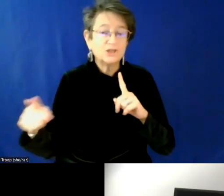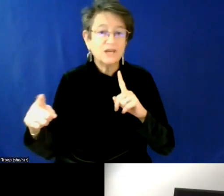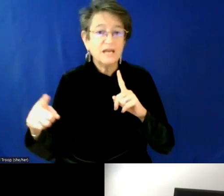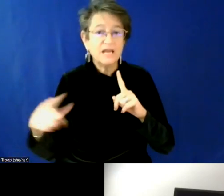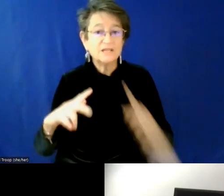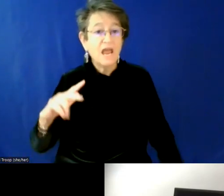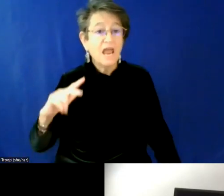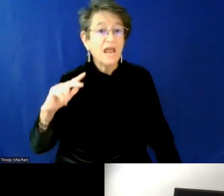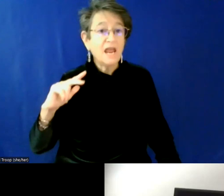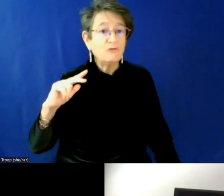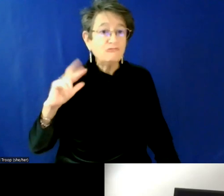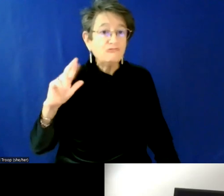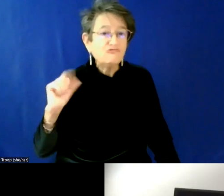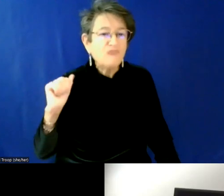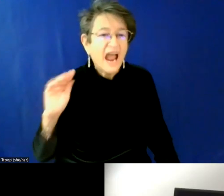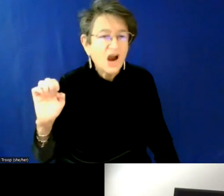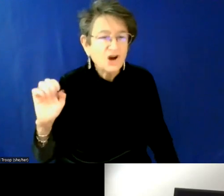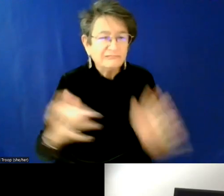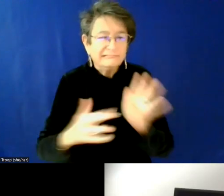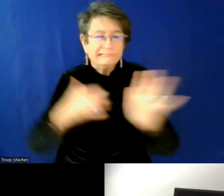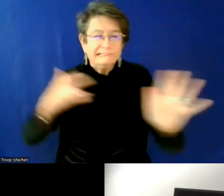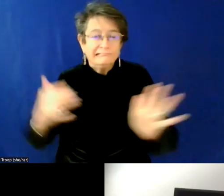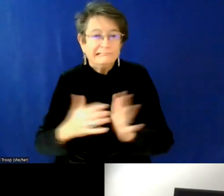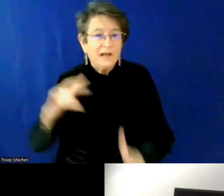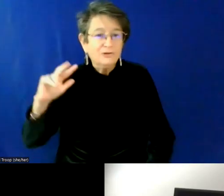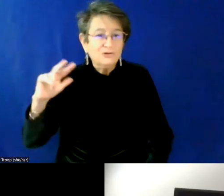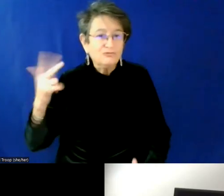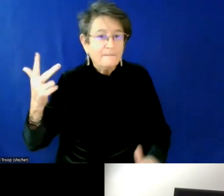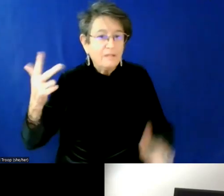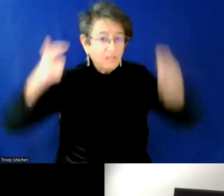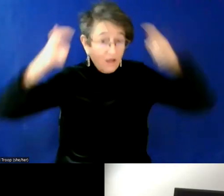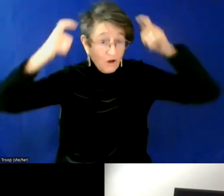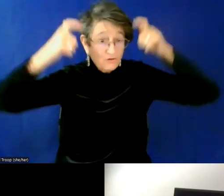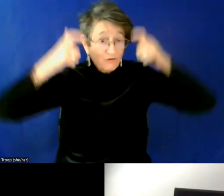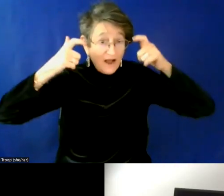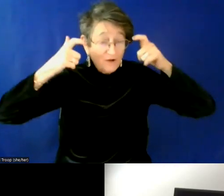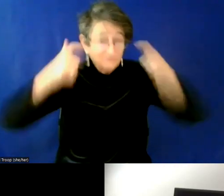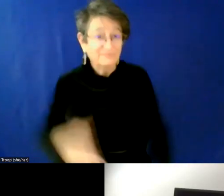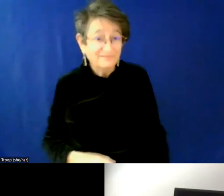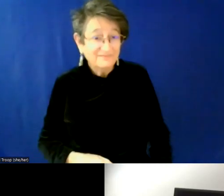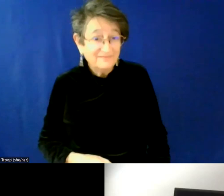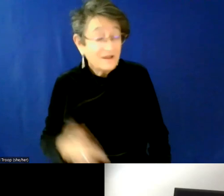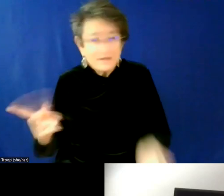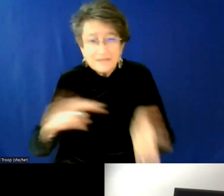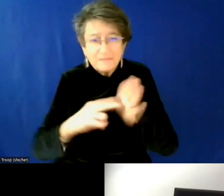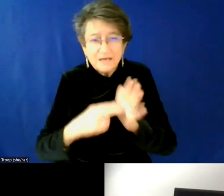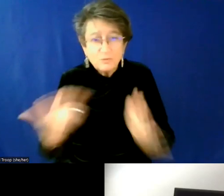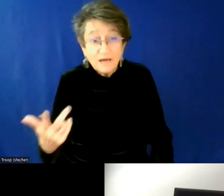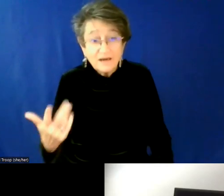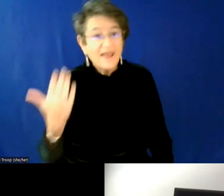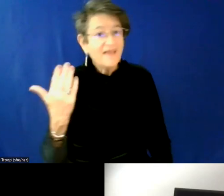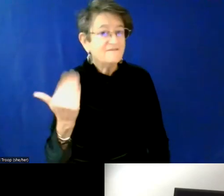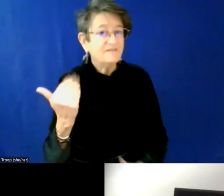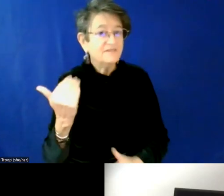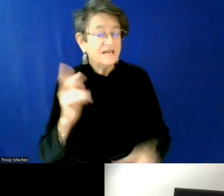USM Husky. So what the heck does that mean? That means that she is one of only 15 people